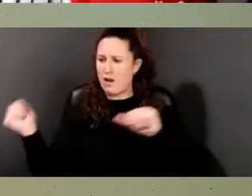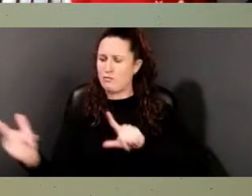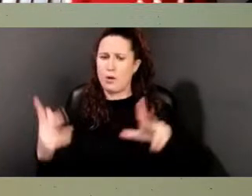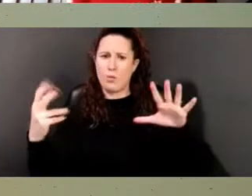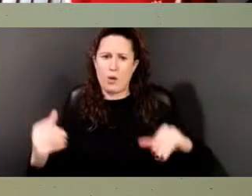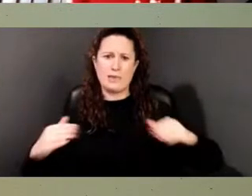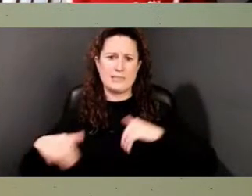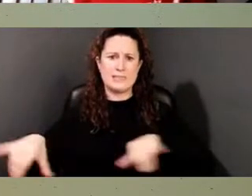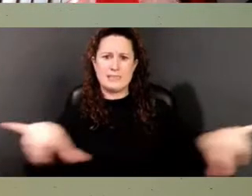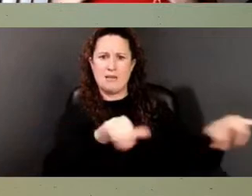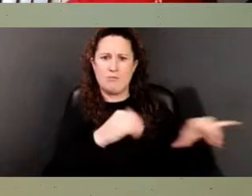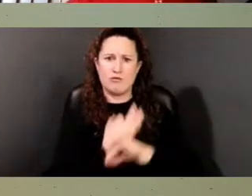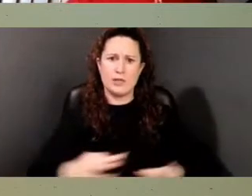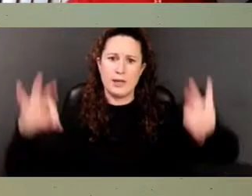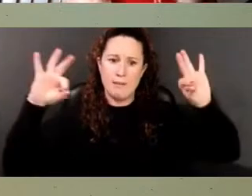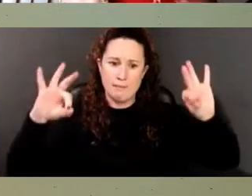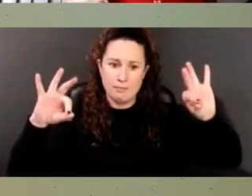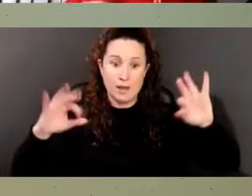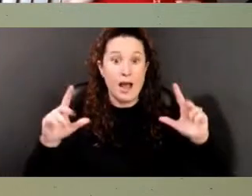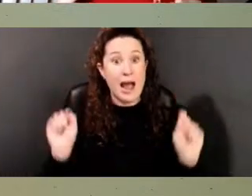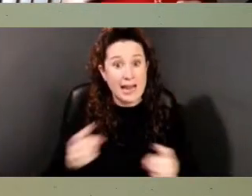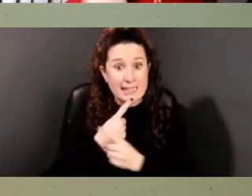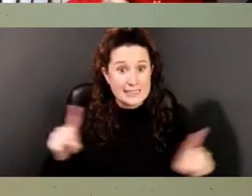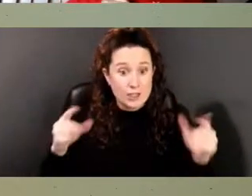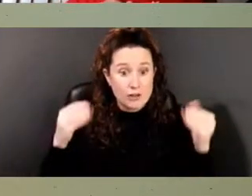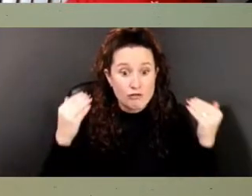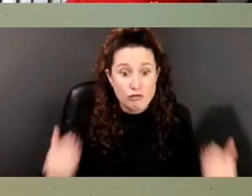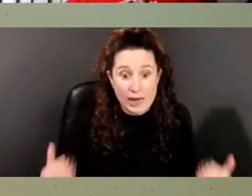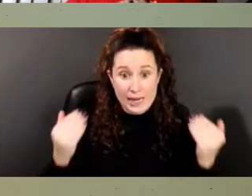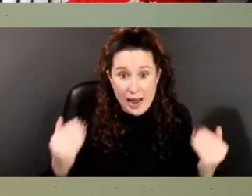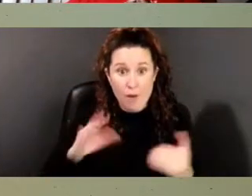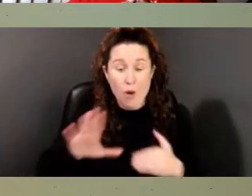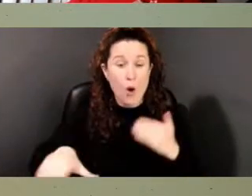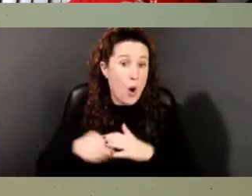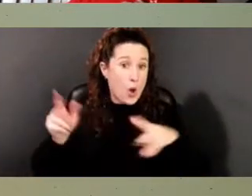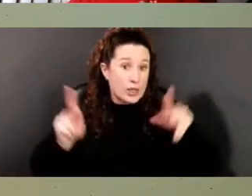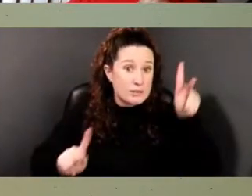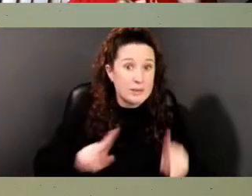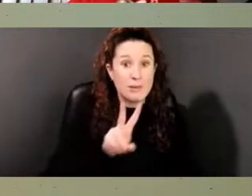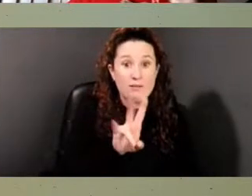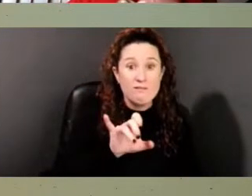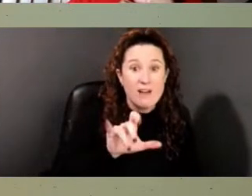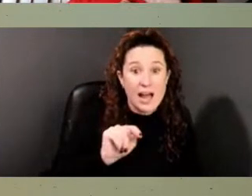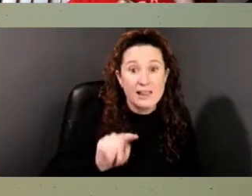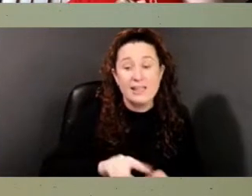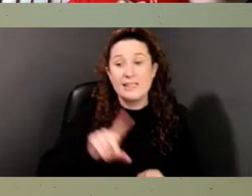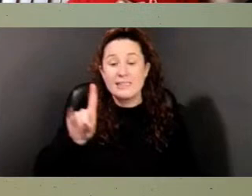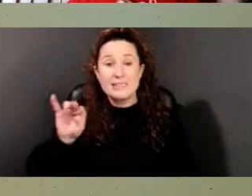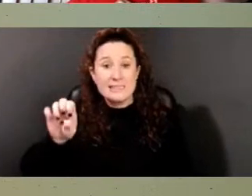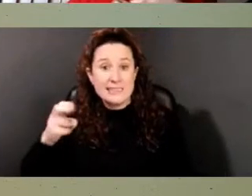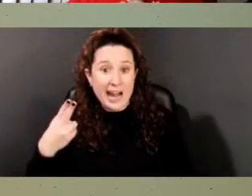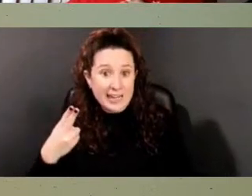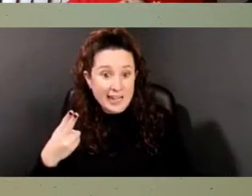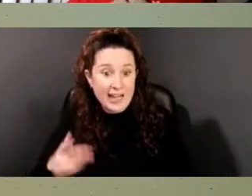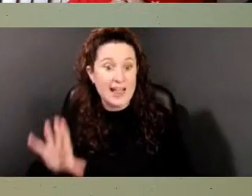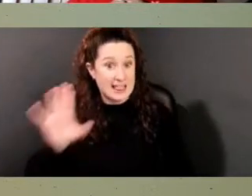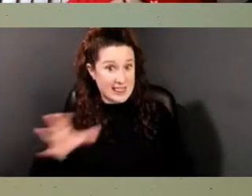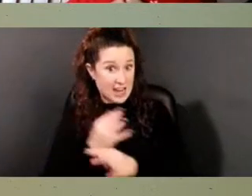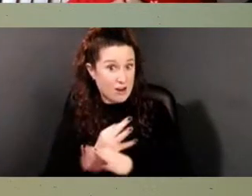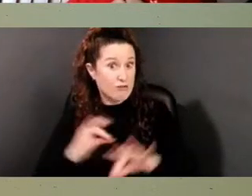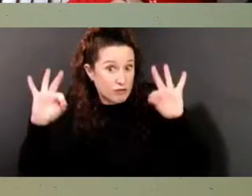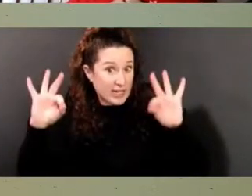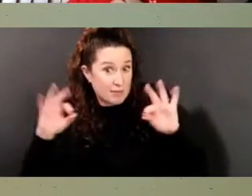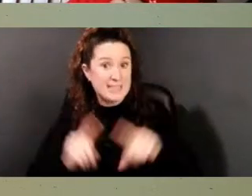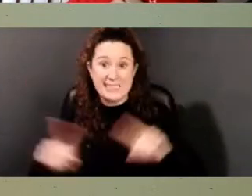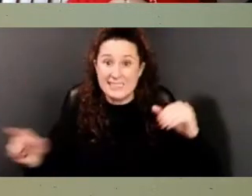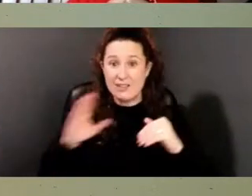I can tell you right now that Philemon and Diana and all these people that Gloria and Anna talked about, they were fighting for a different freedom than John Dickinson